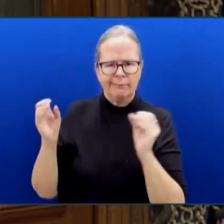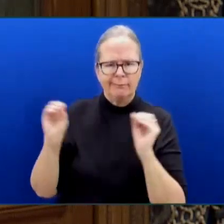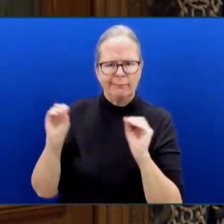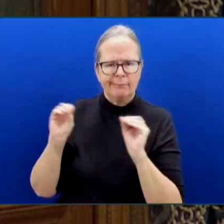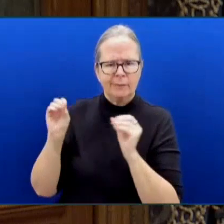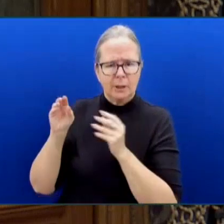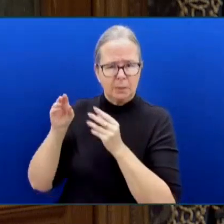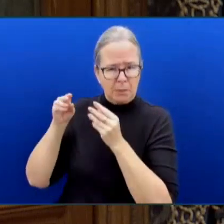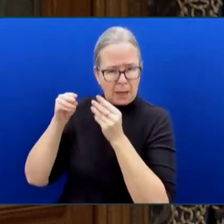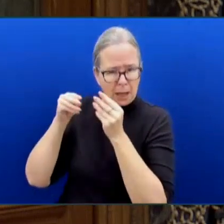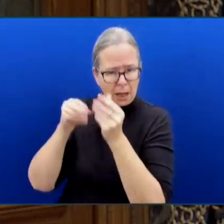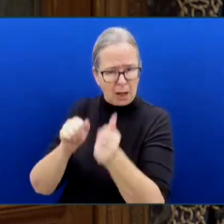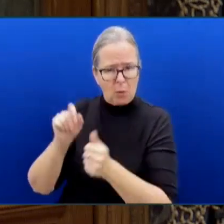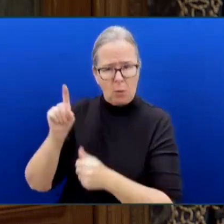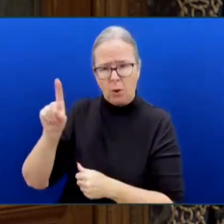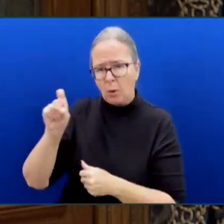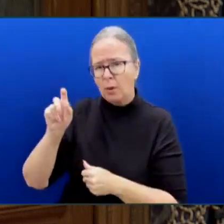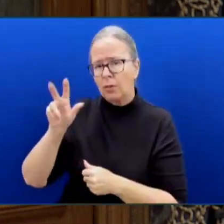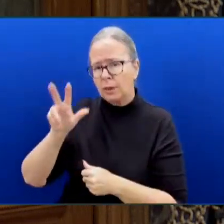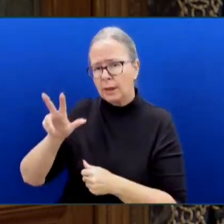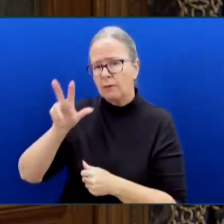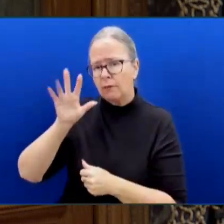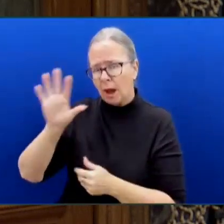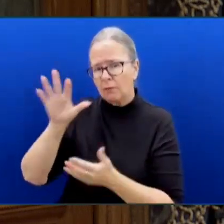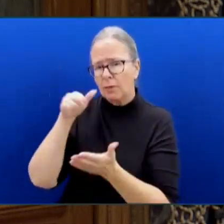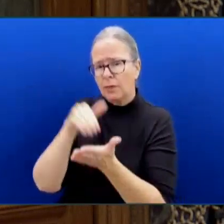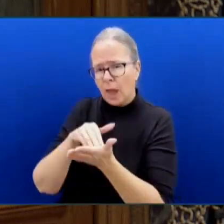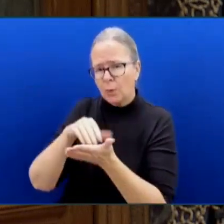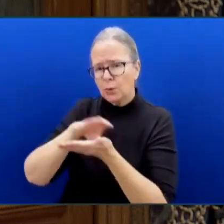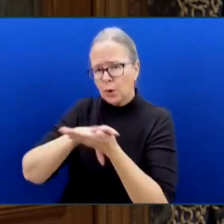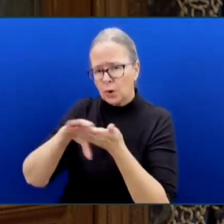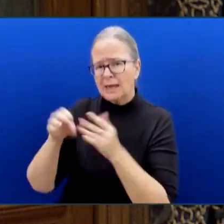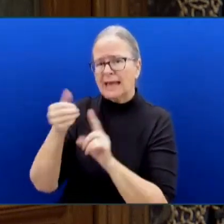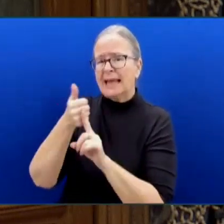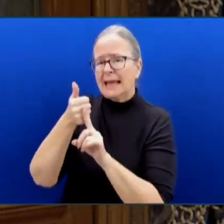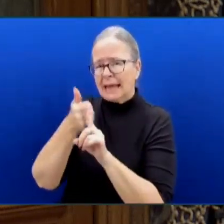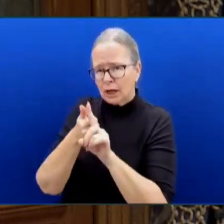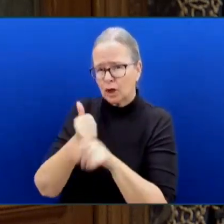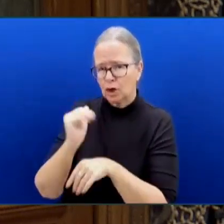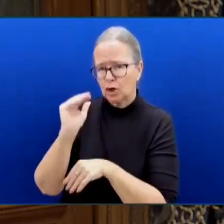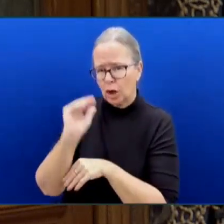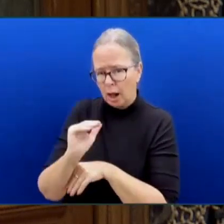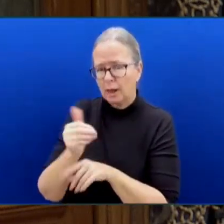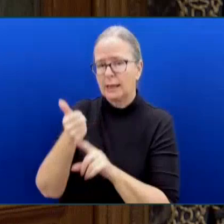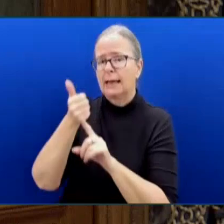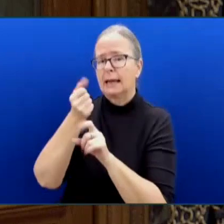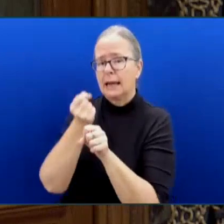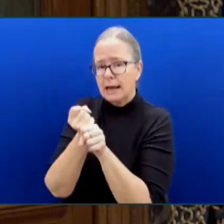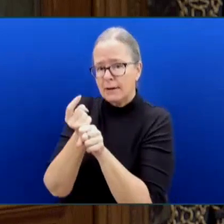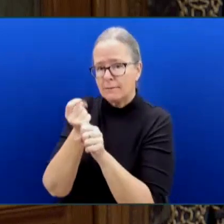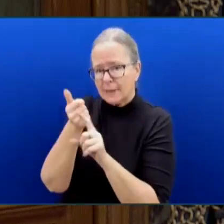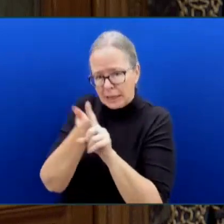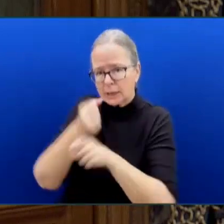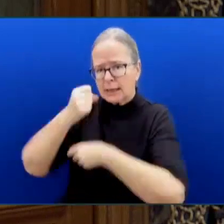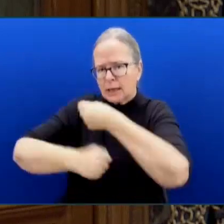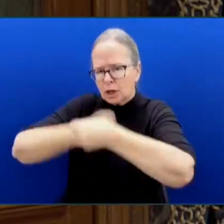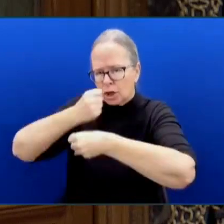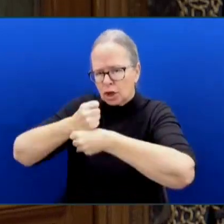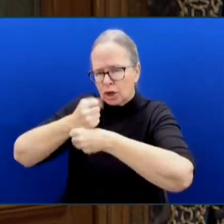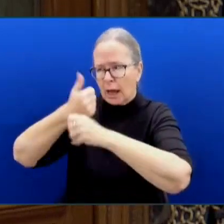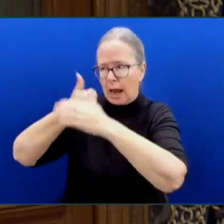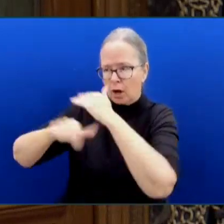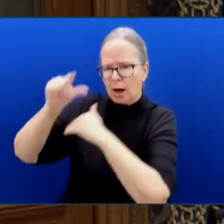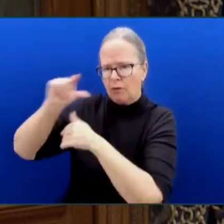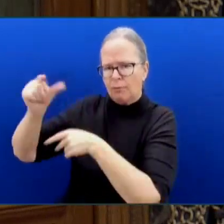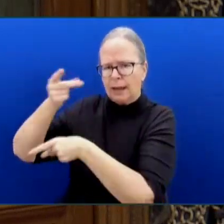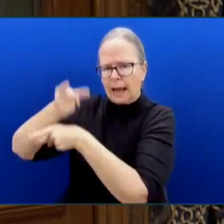per child per year in care. Poverty is a primary driver of children